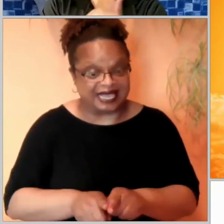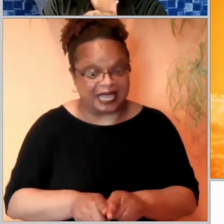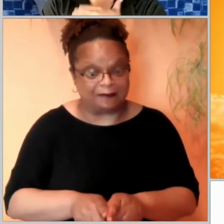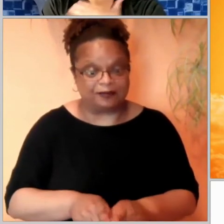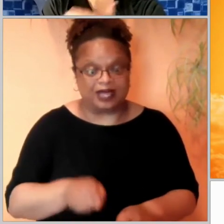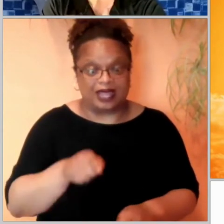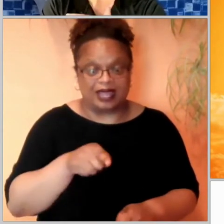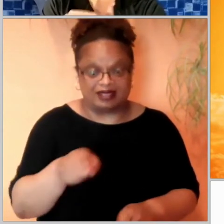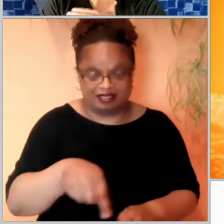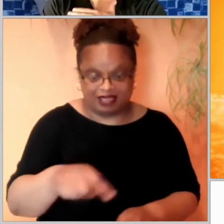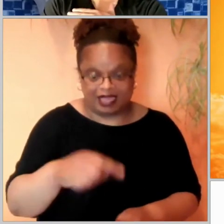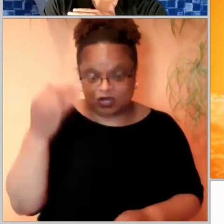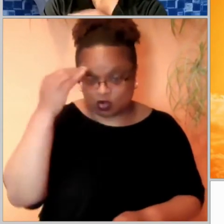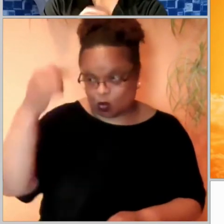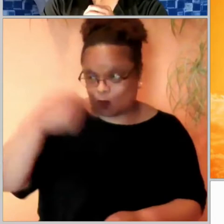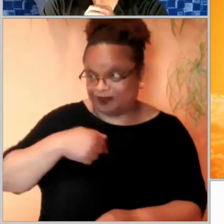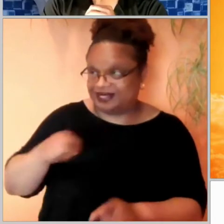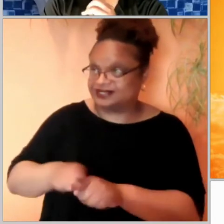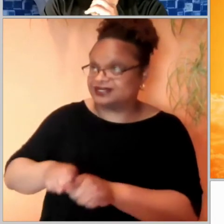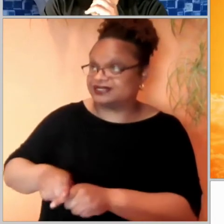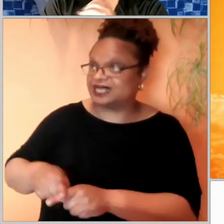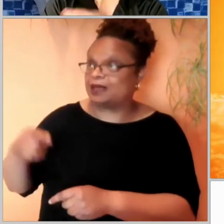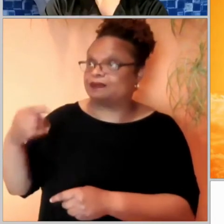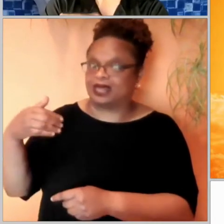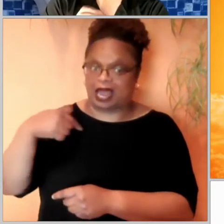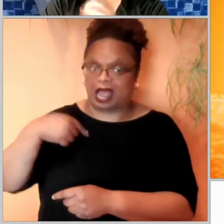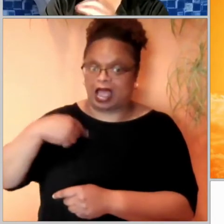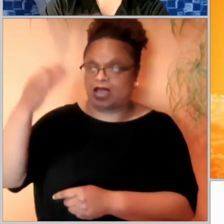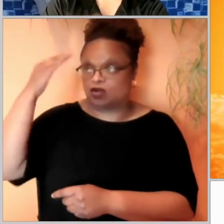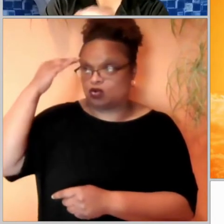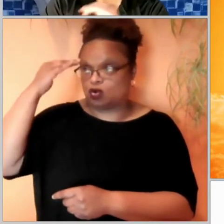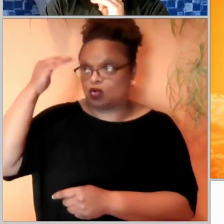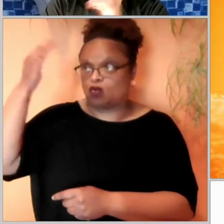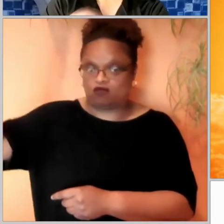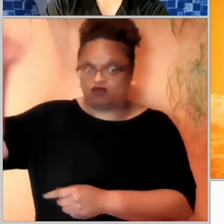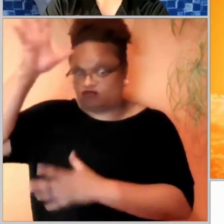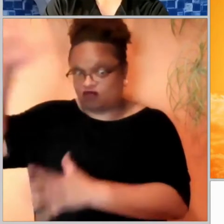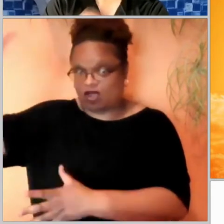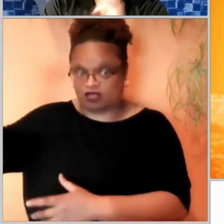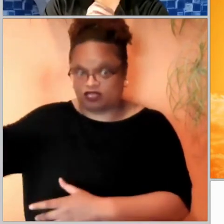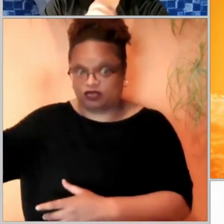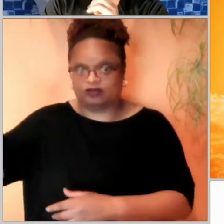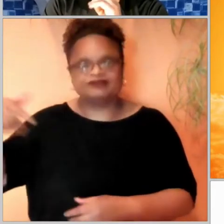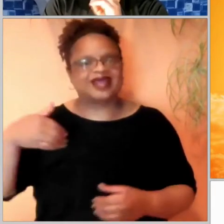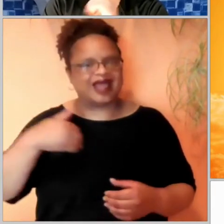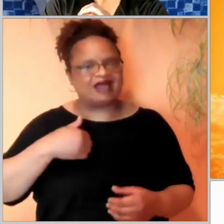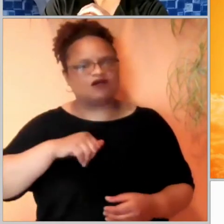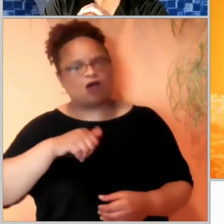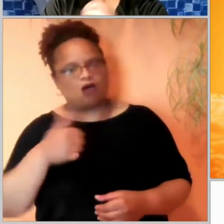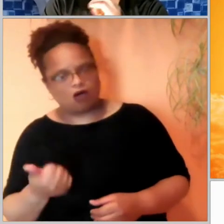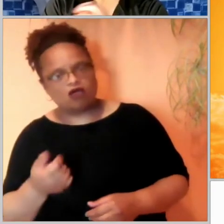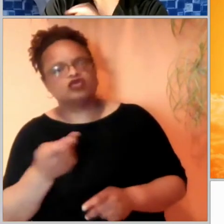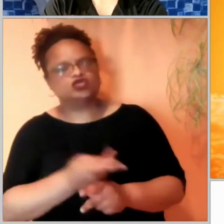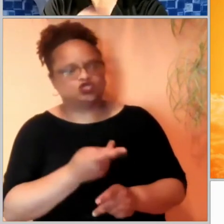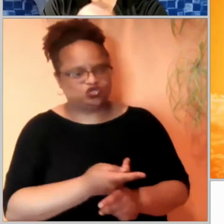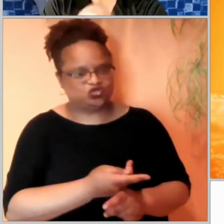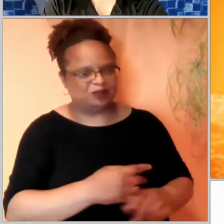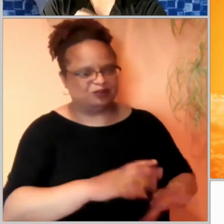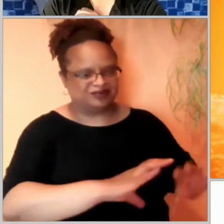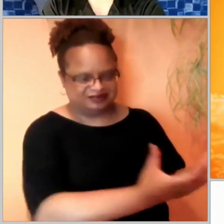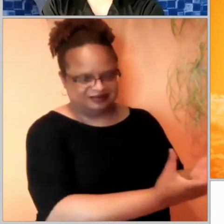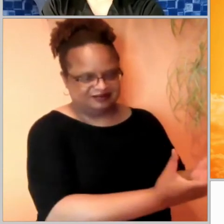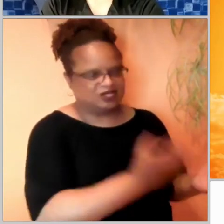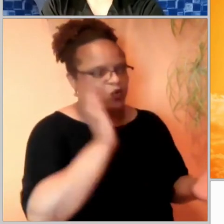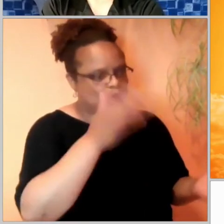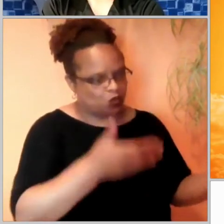So I give my life for my sheep. I also have other sheep that are not from this pen. I must lead them. They too will